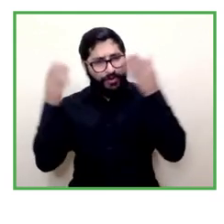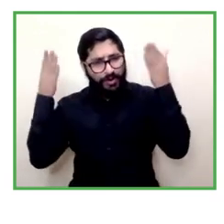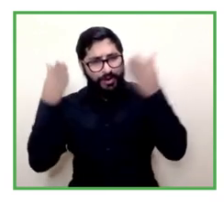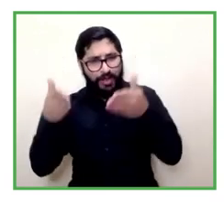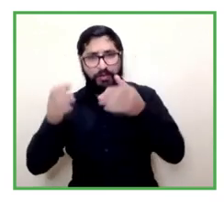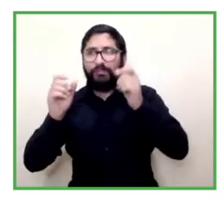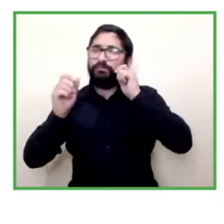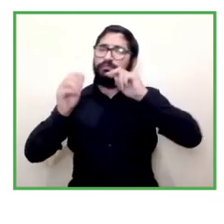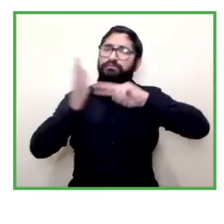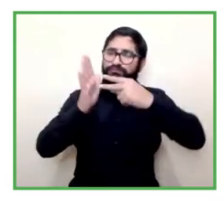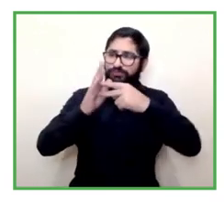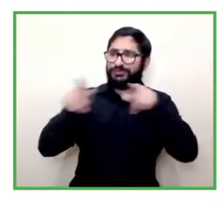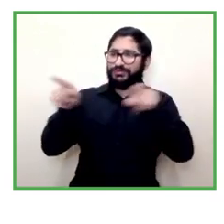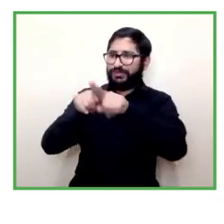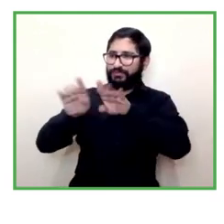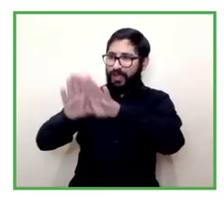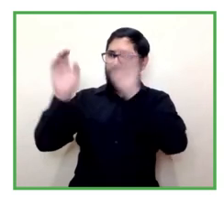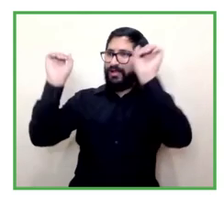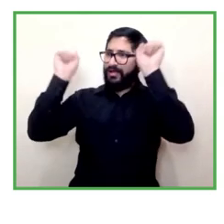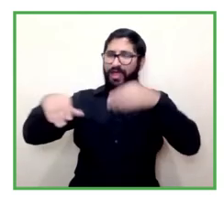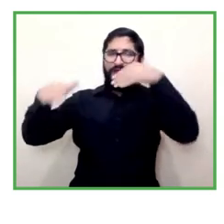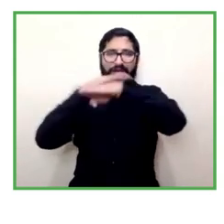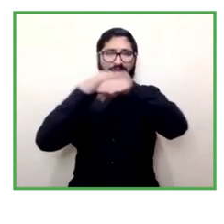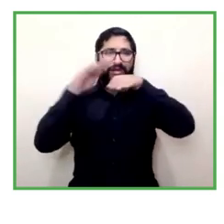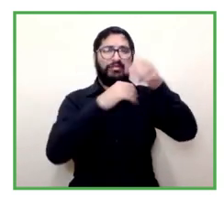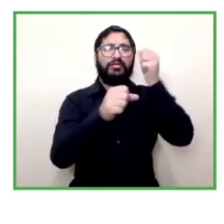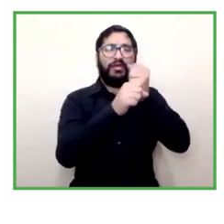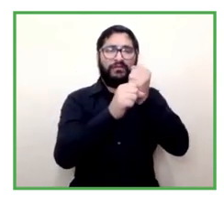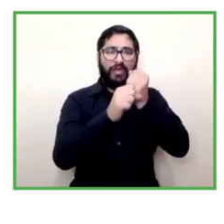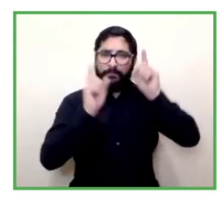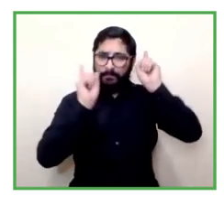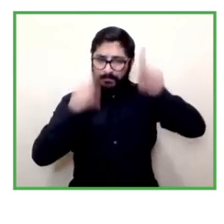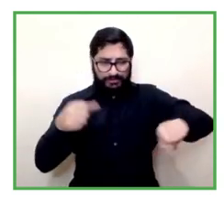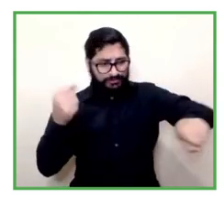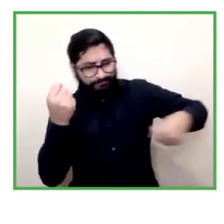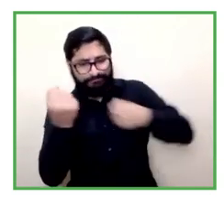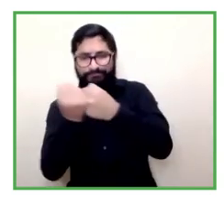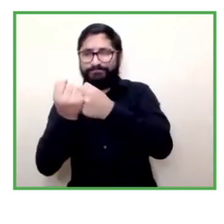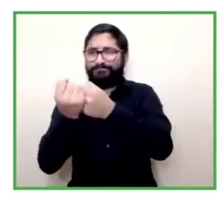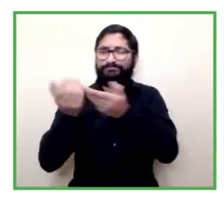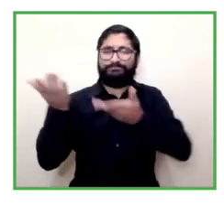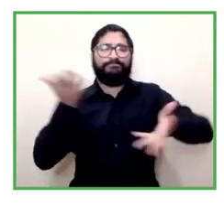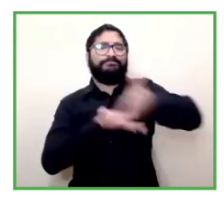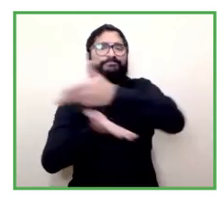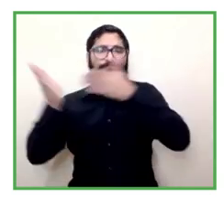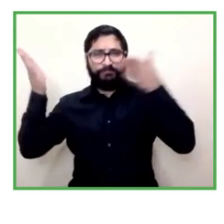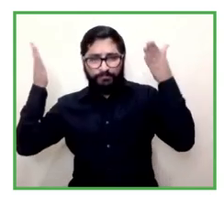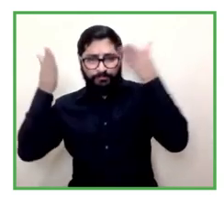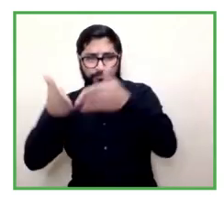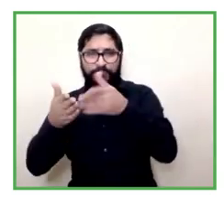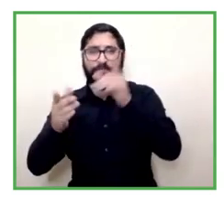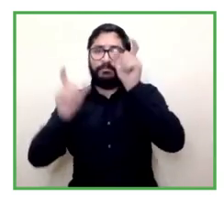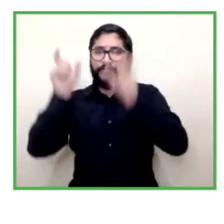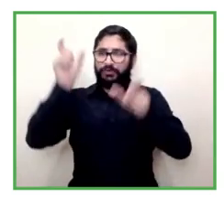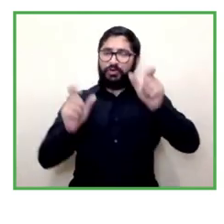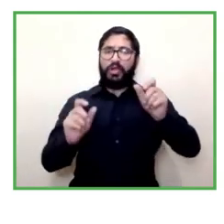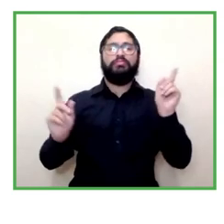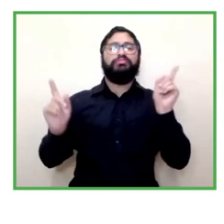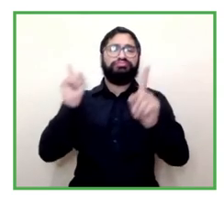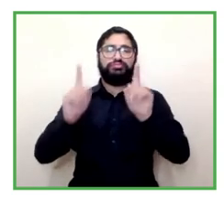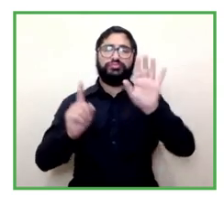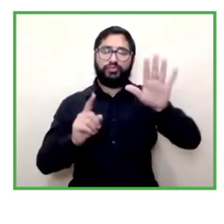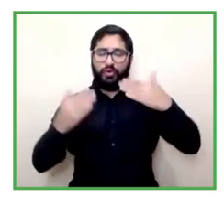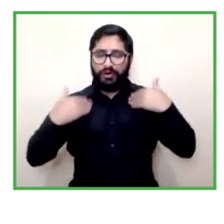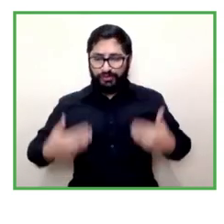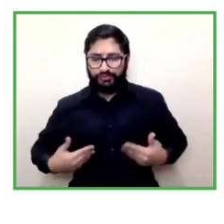door. But this, of course, involves accompaniment and a gender focus and a focus on human rights